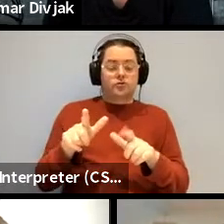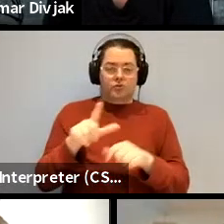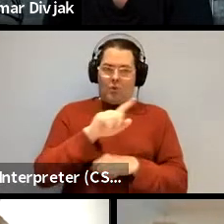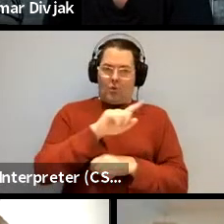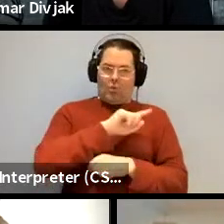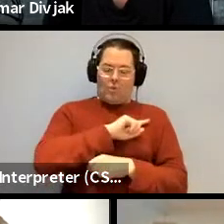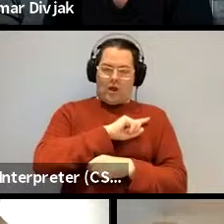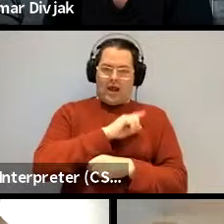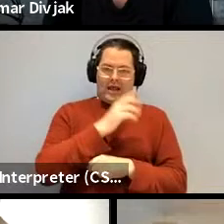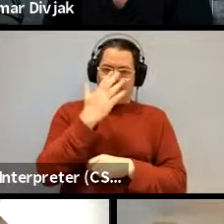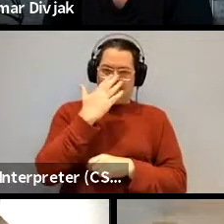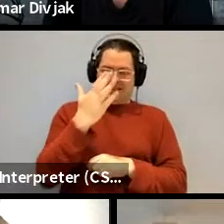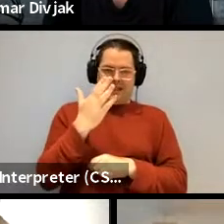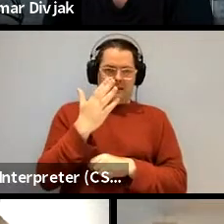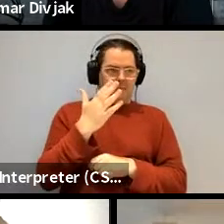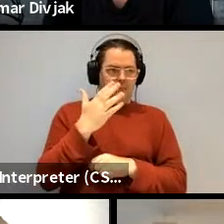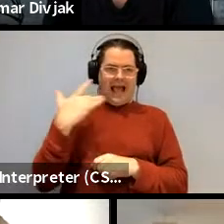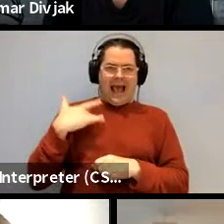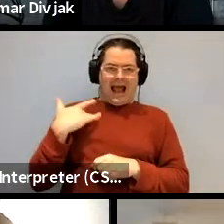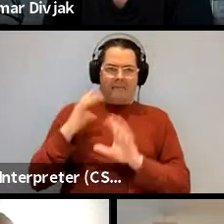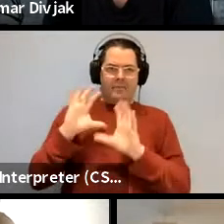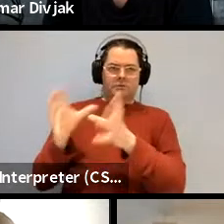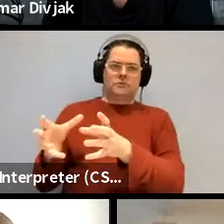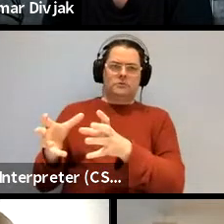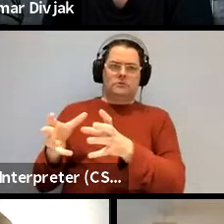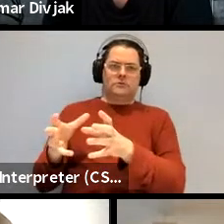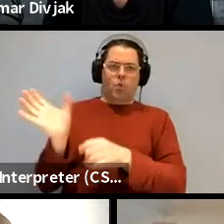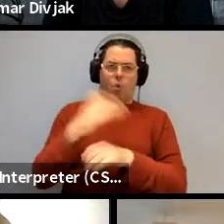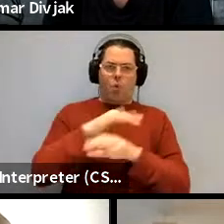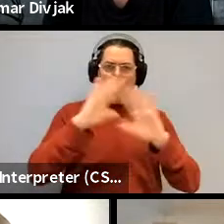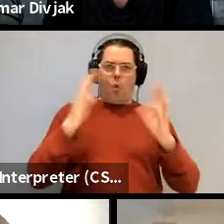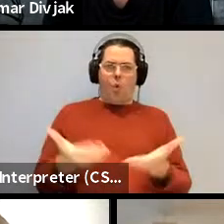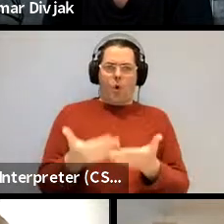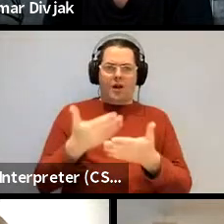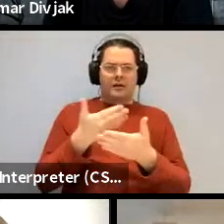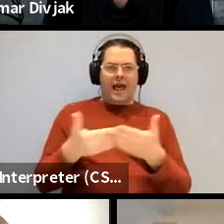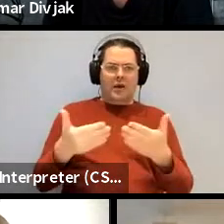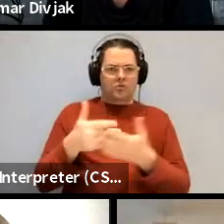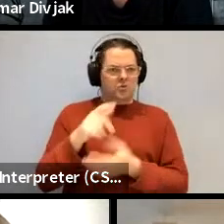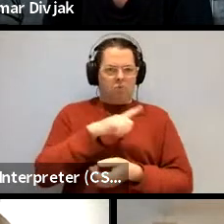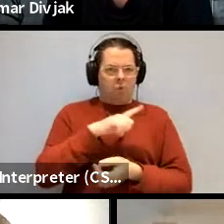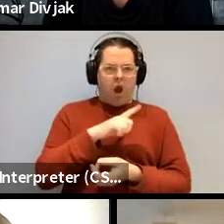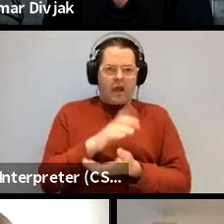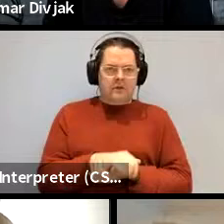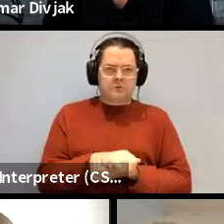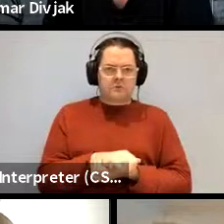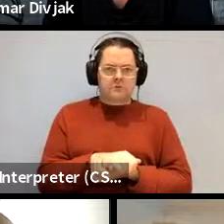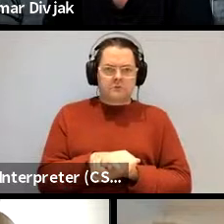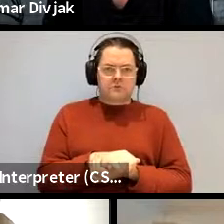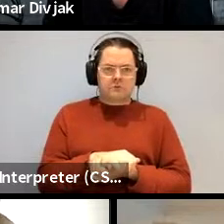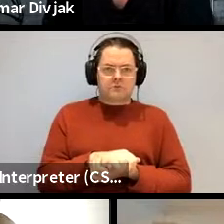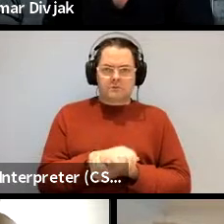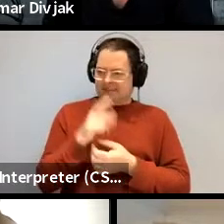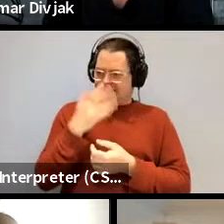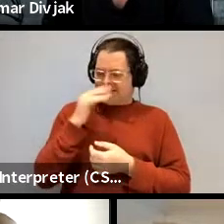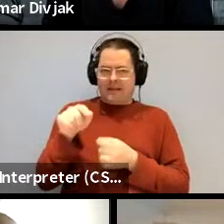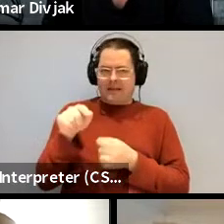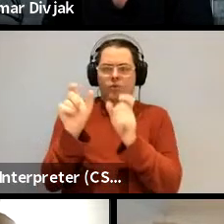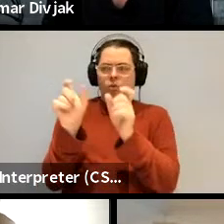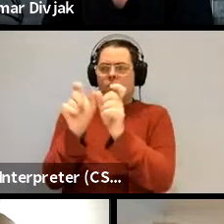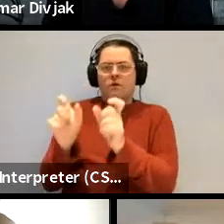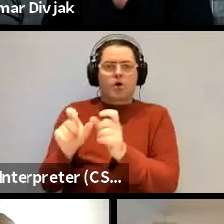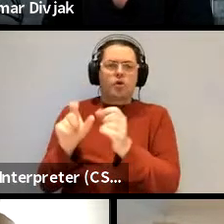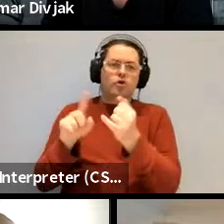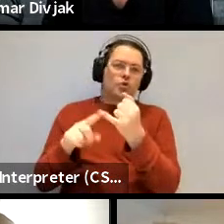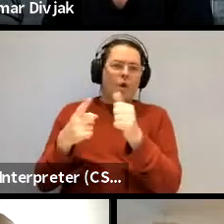places right you know why animacy is a conditioner of allomorphy quite frequently you know